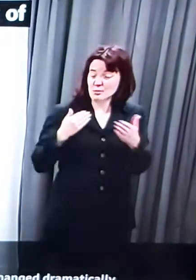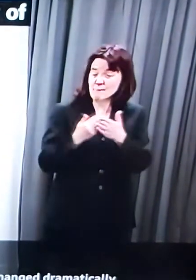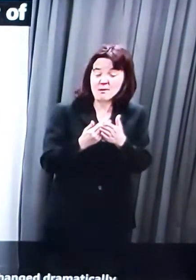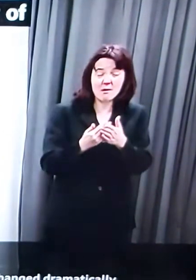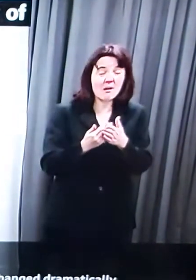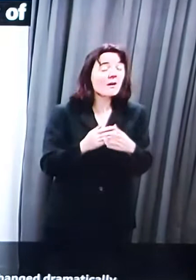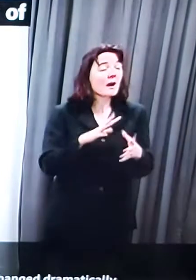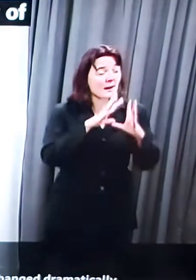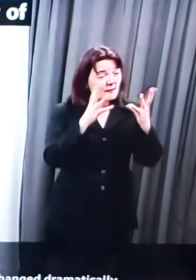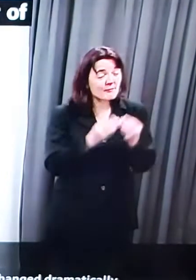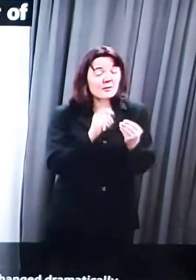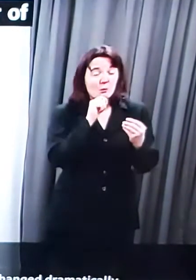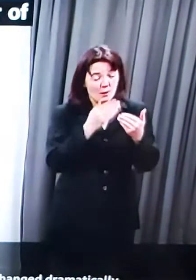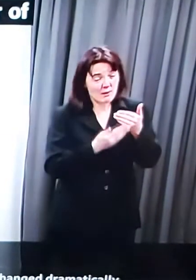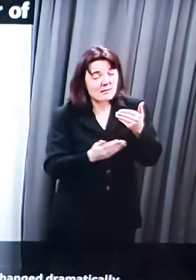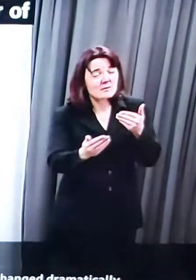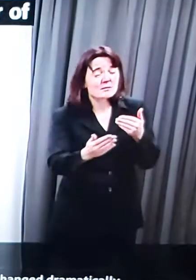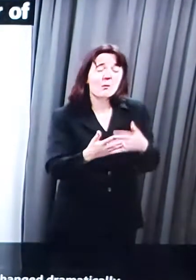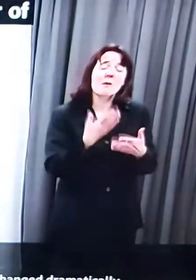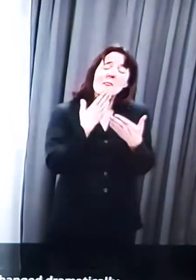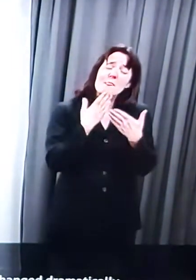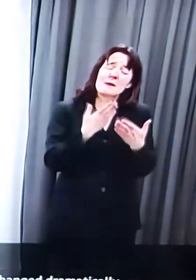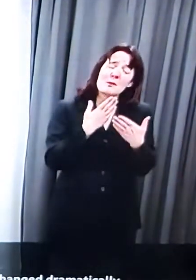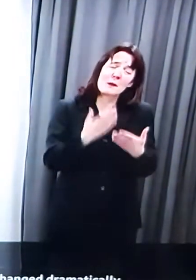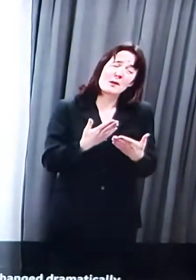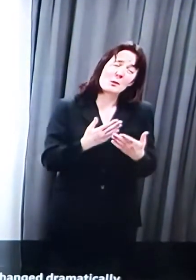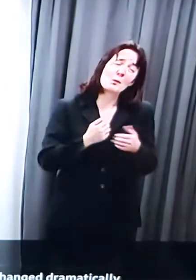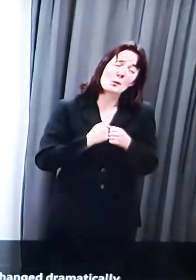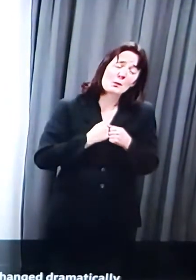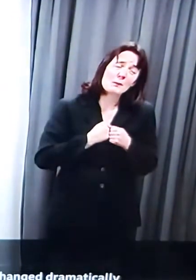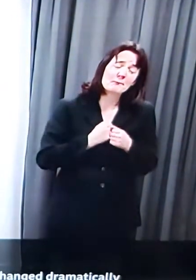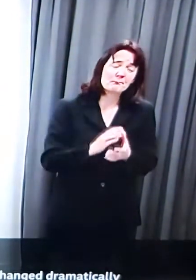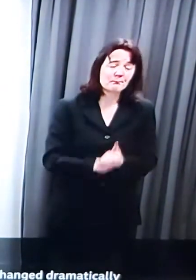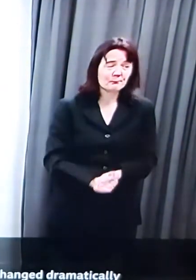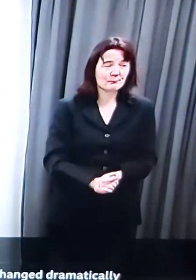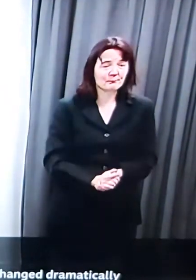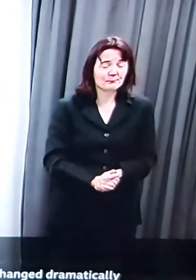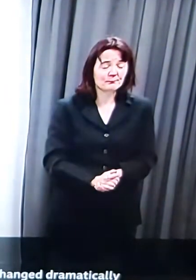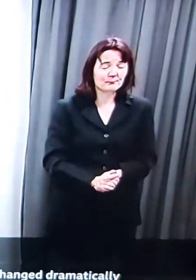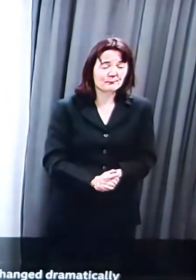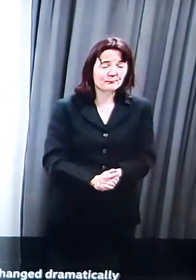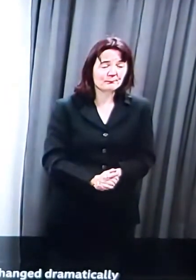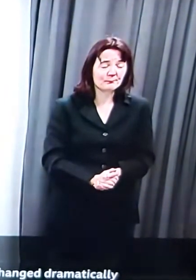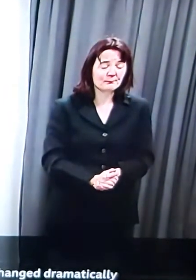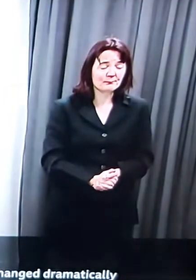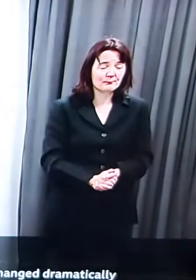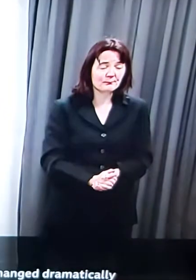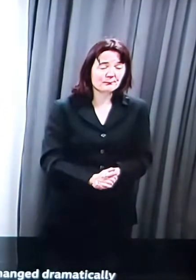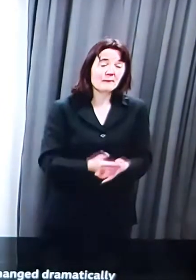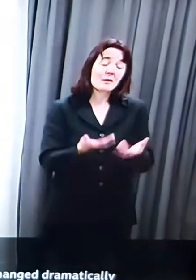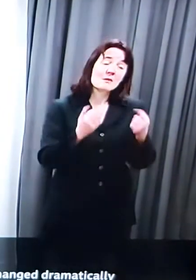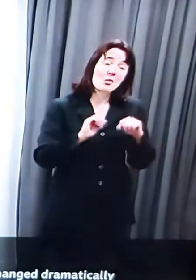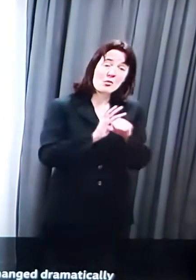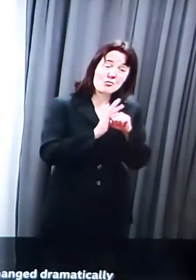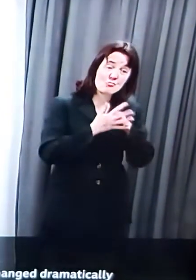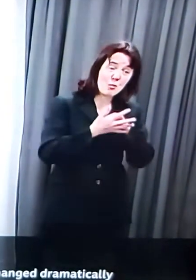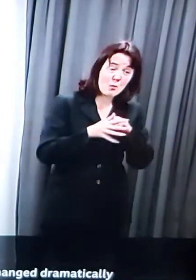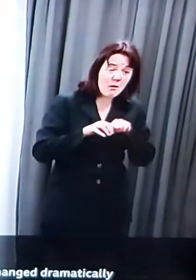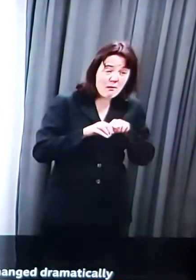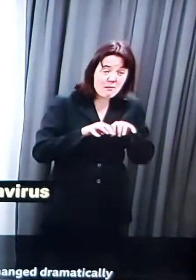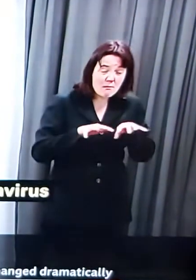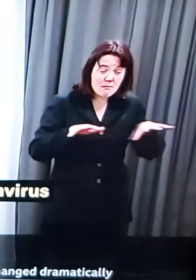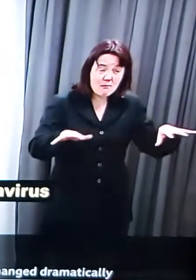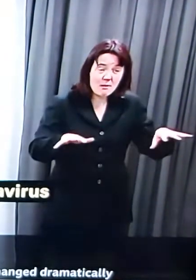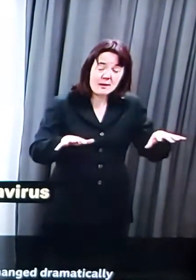galon i chi gyd. Now the pace at which the coronavirus pandemic is affecting our economy